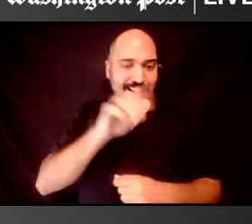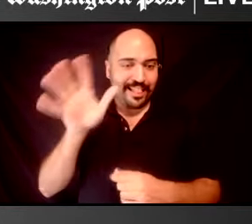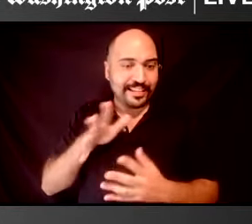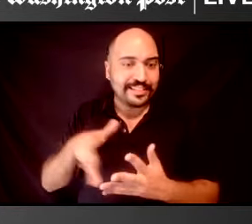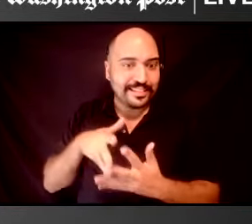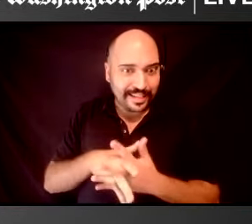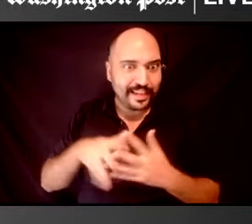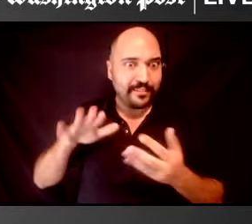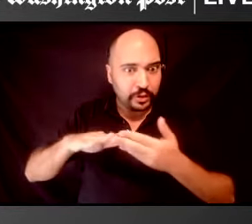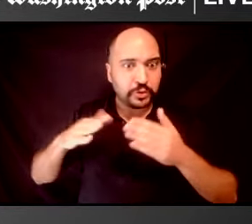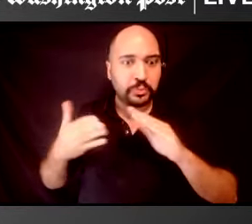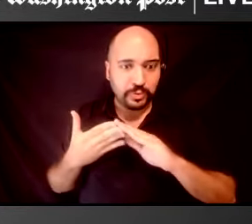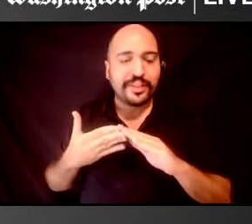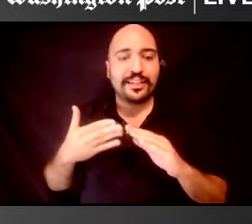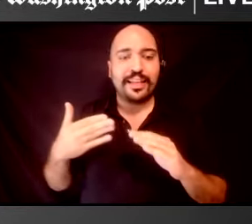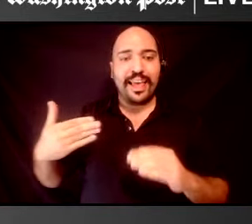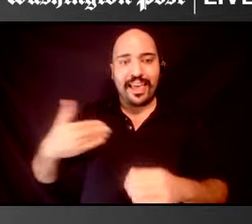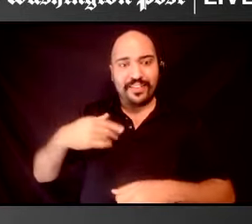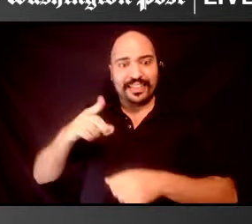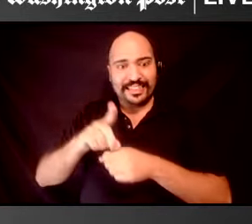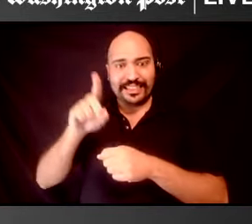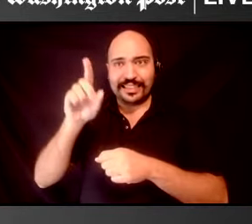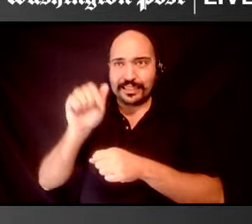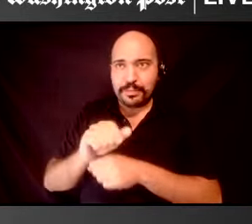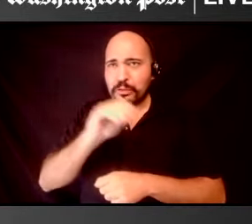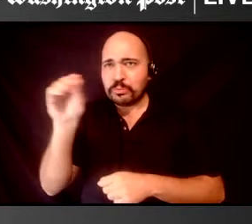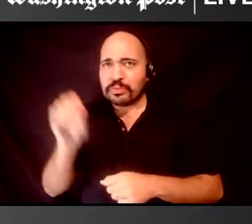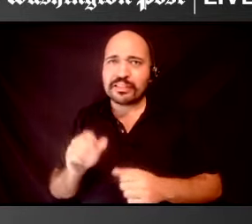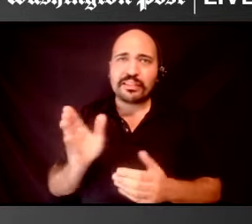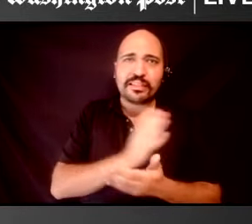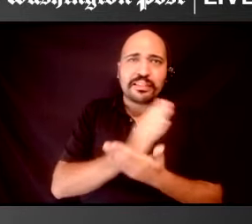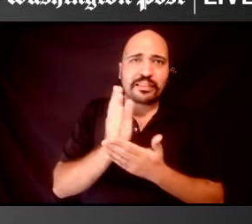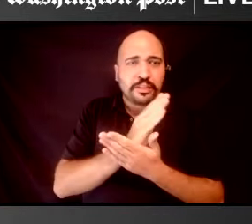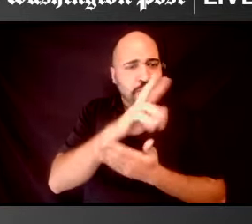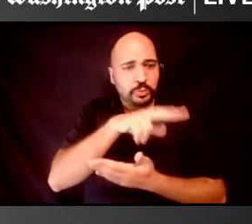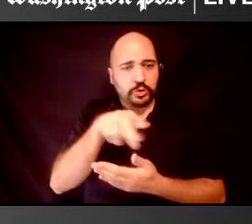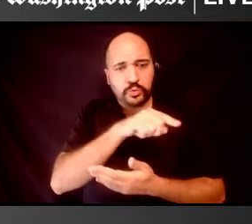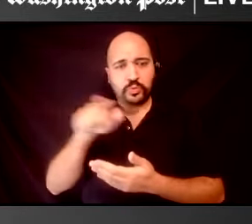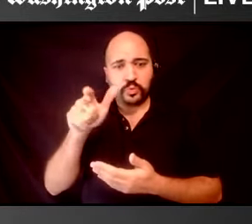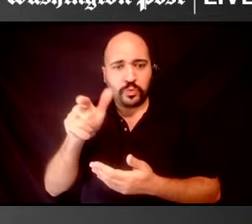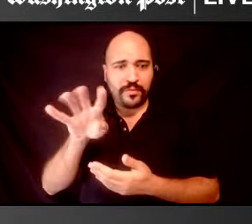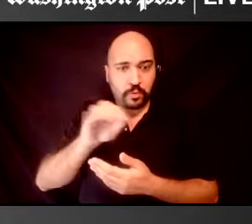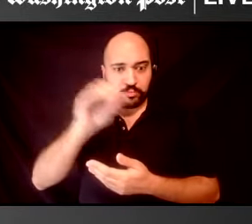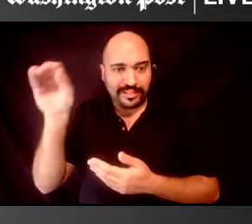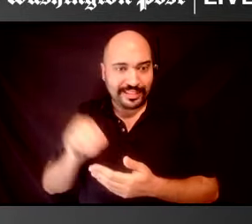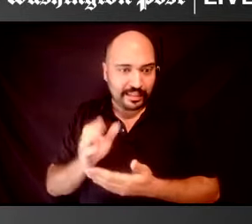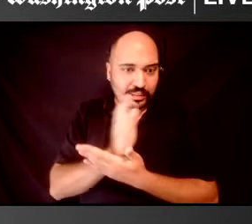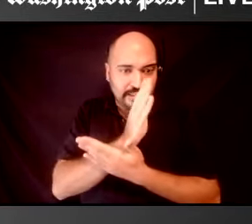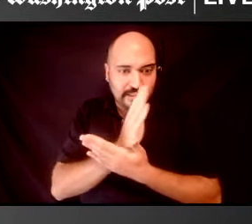has disability rates of anywhere from 22 to 24 percent of our community.